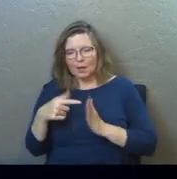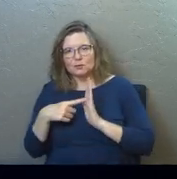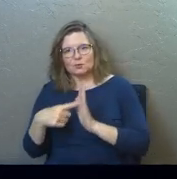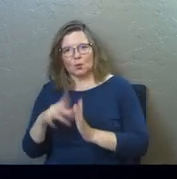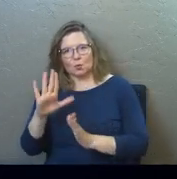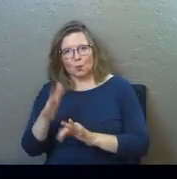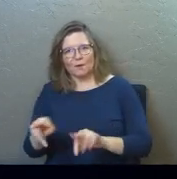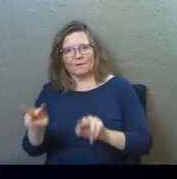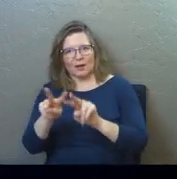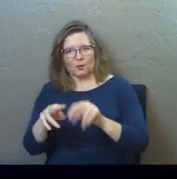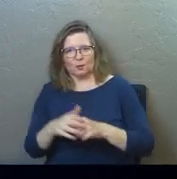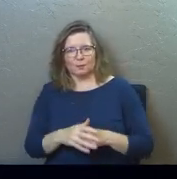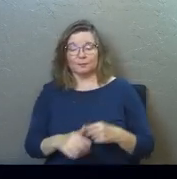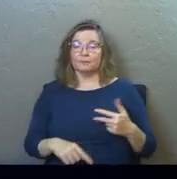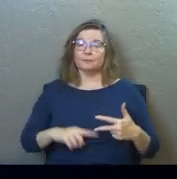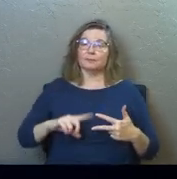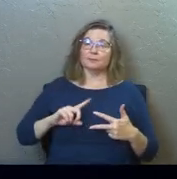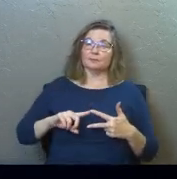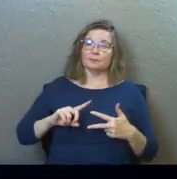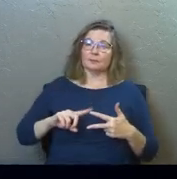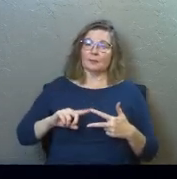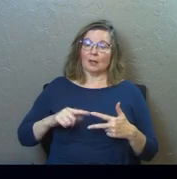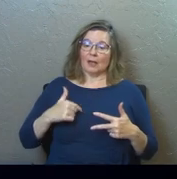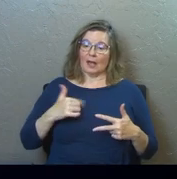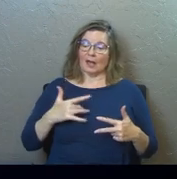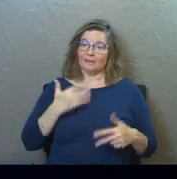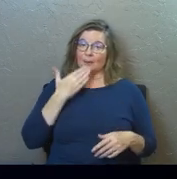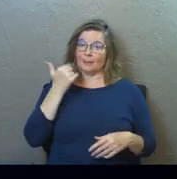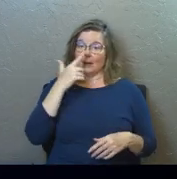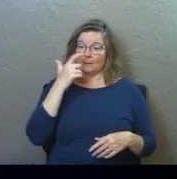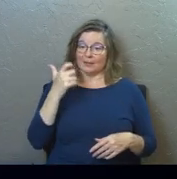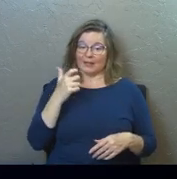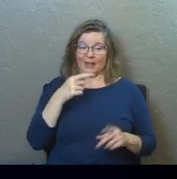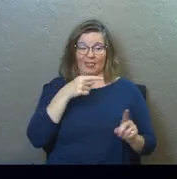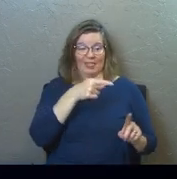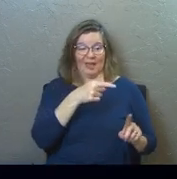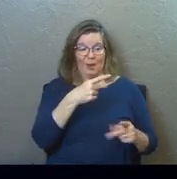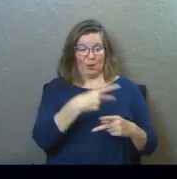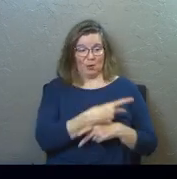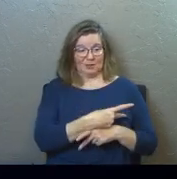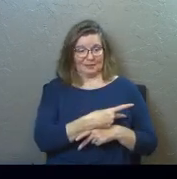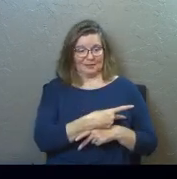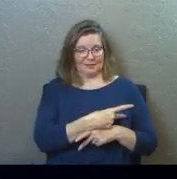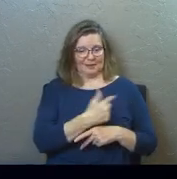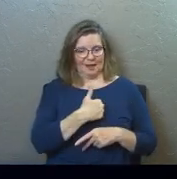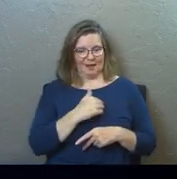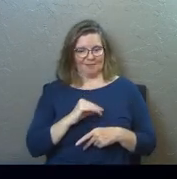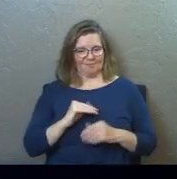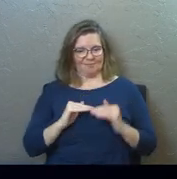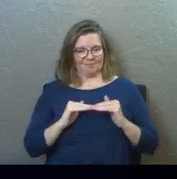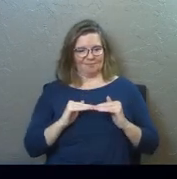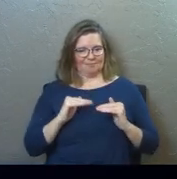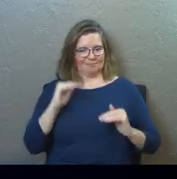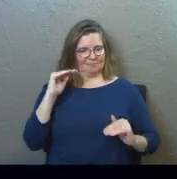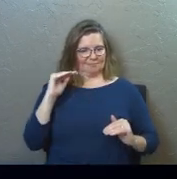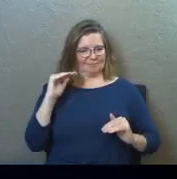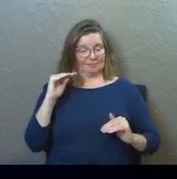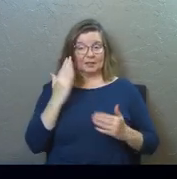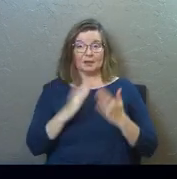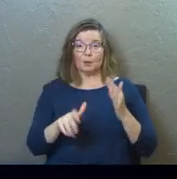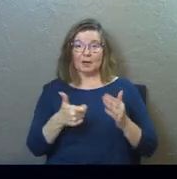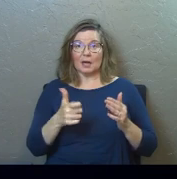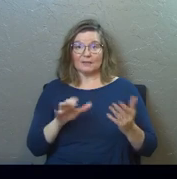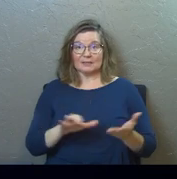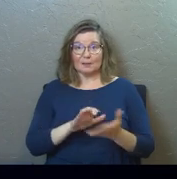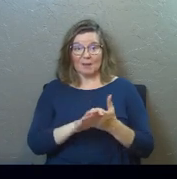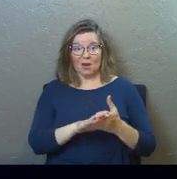like this, the next thing that it does for us is that I feel better because they're worse, if someone